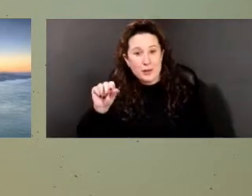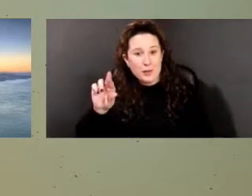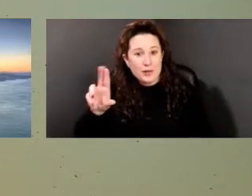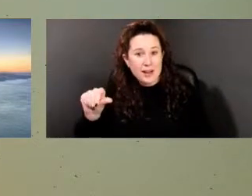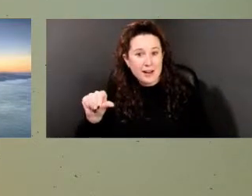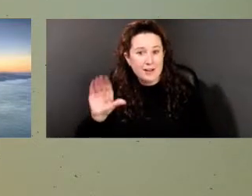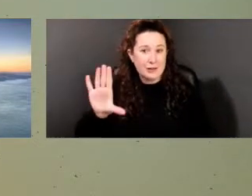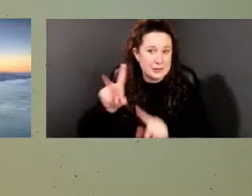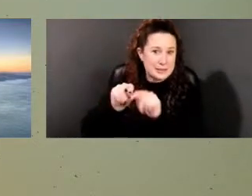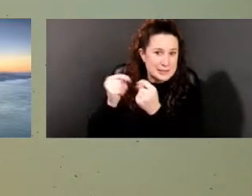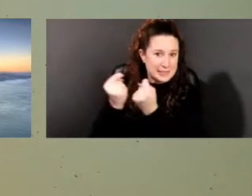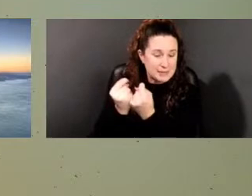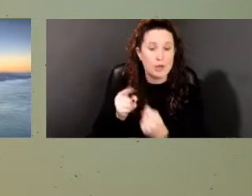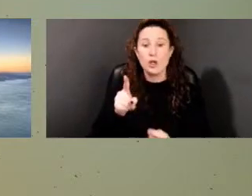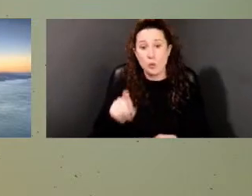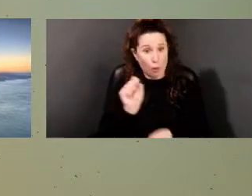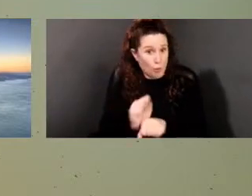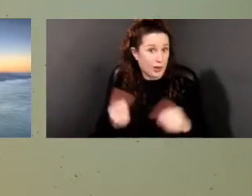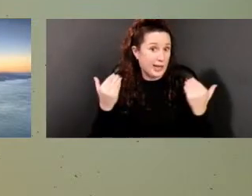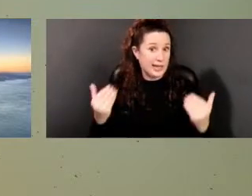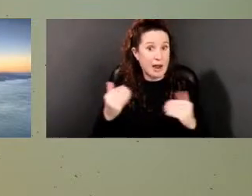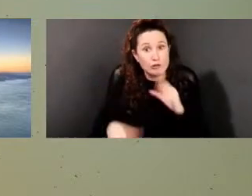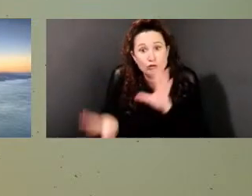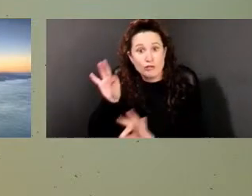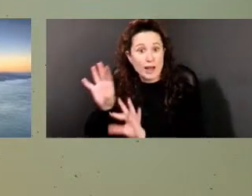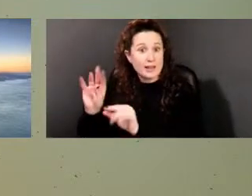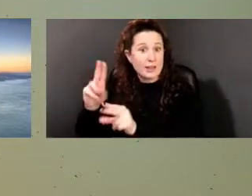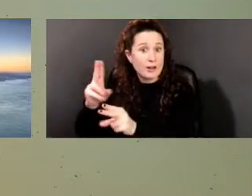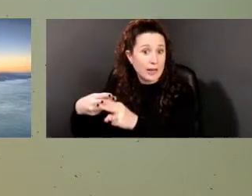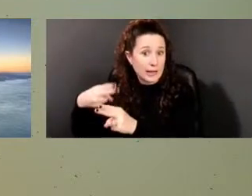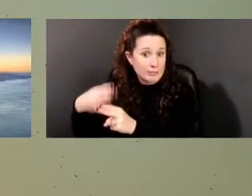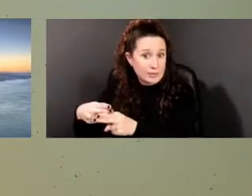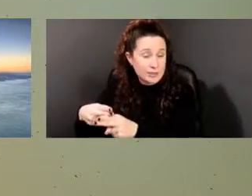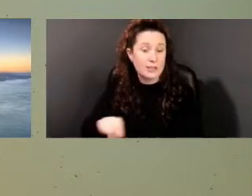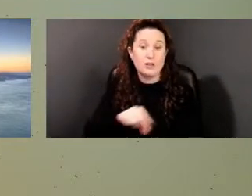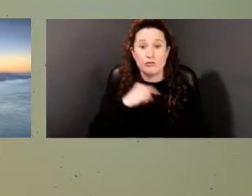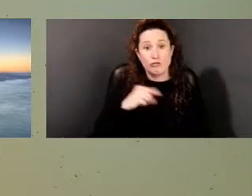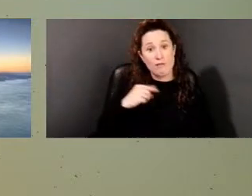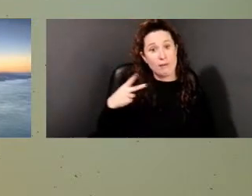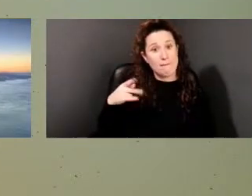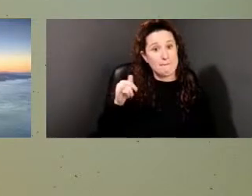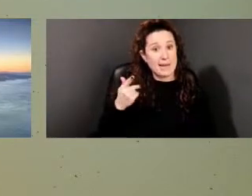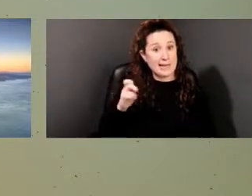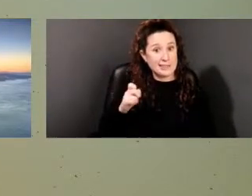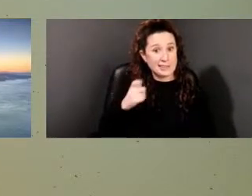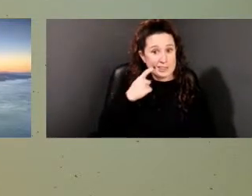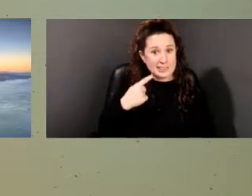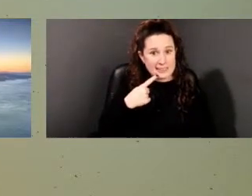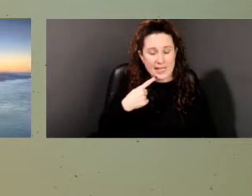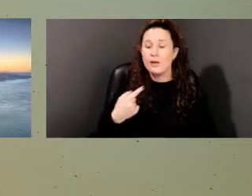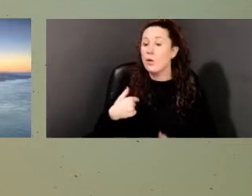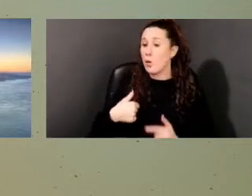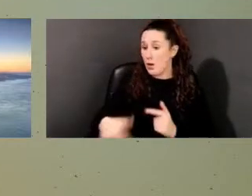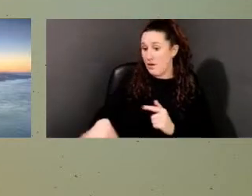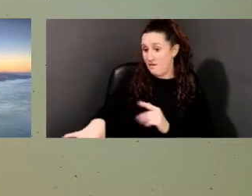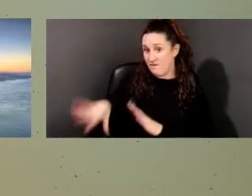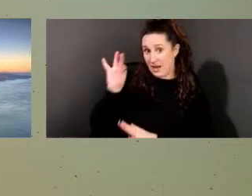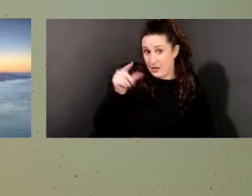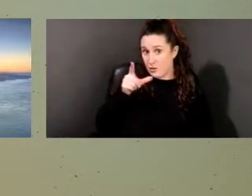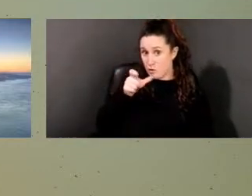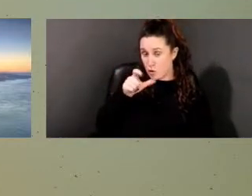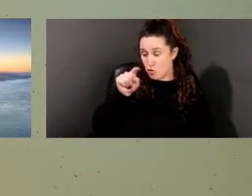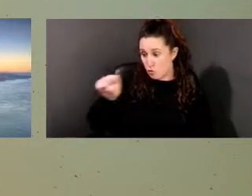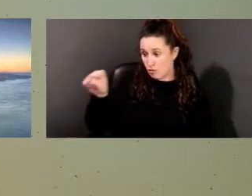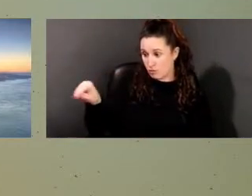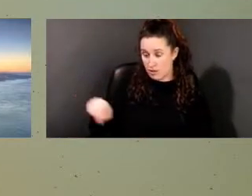finding the name. Um, and as Reverend Page is saying, who do we know that that's buried there? We would have to get some type